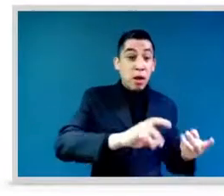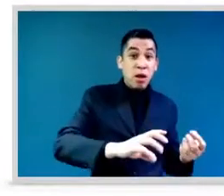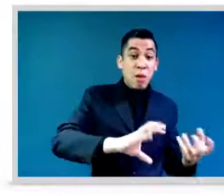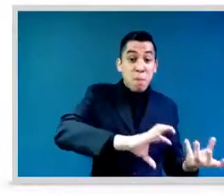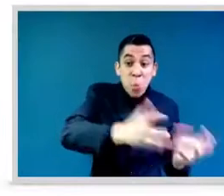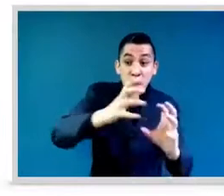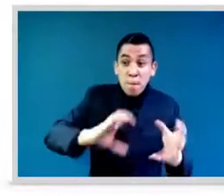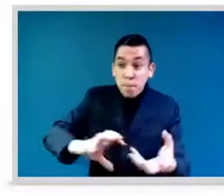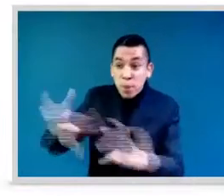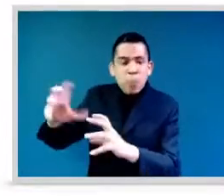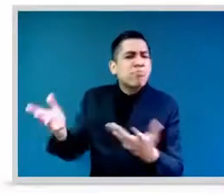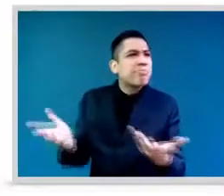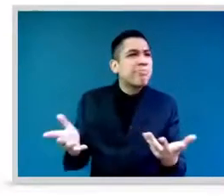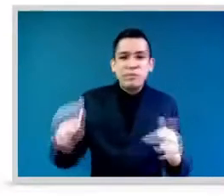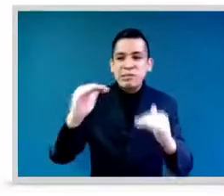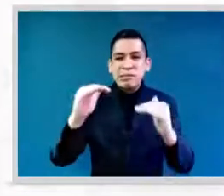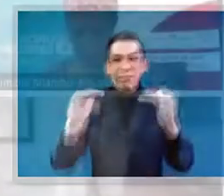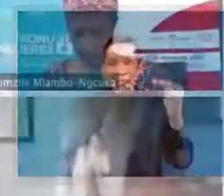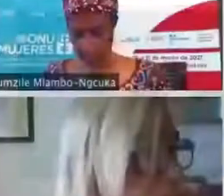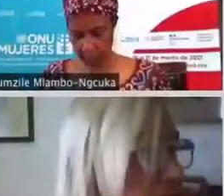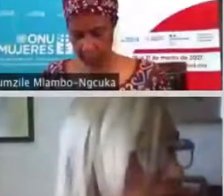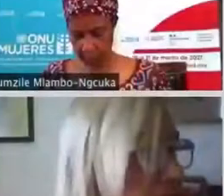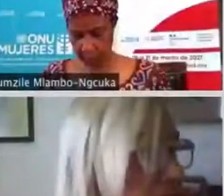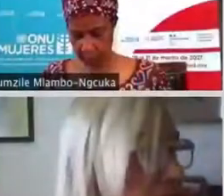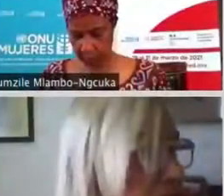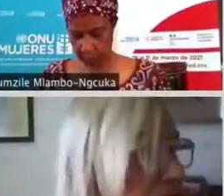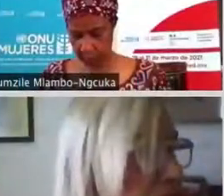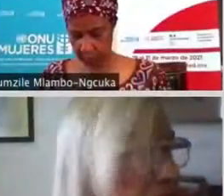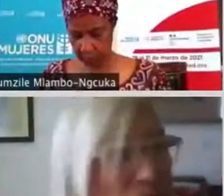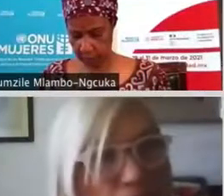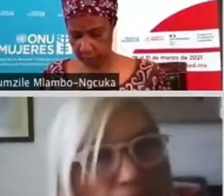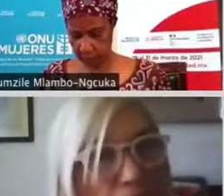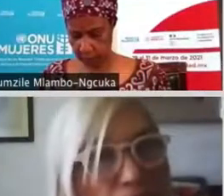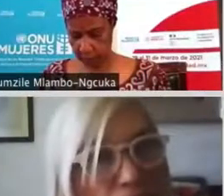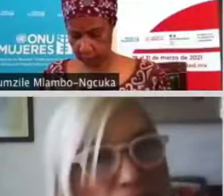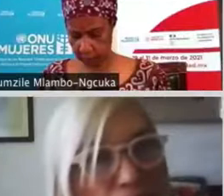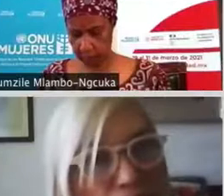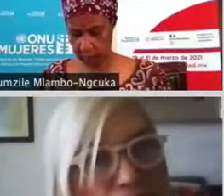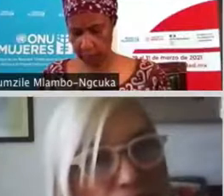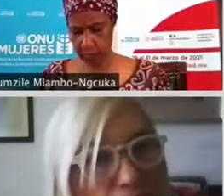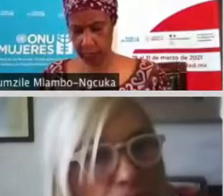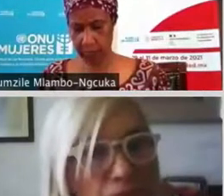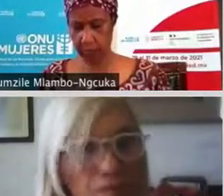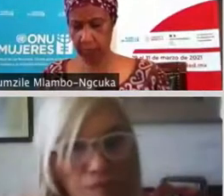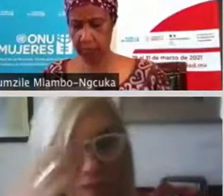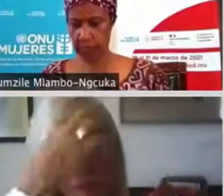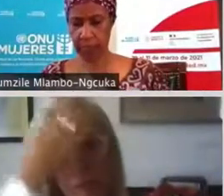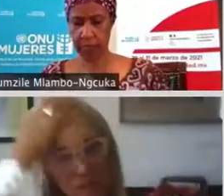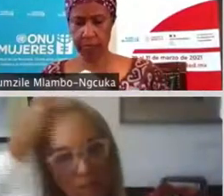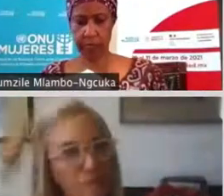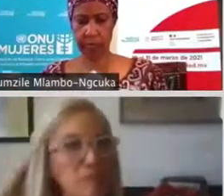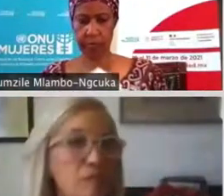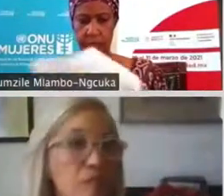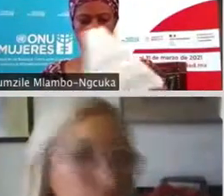just saying how child marriage and period poverty, and lack of access to education, were the ones that weren't allowing them